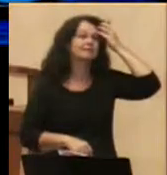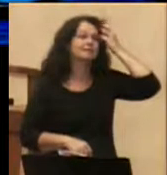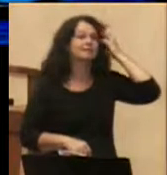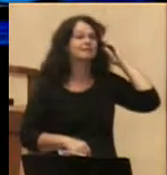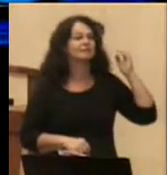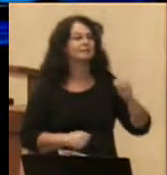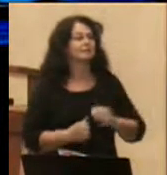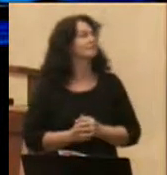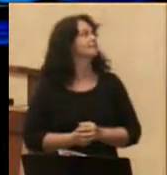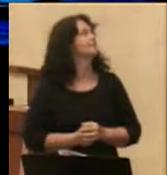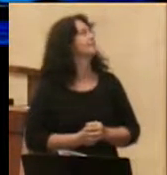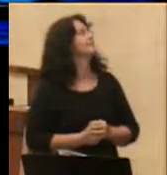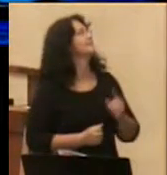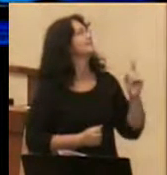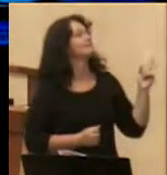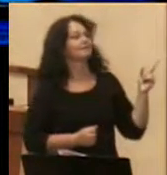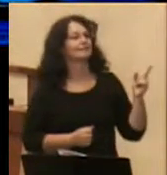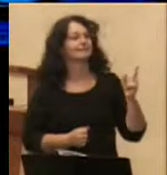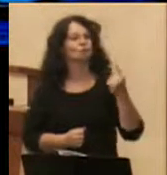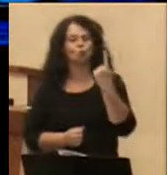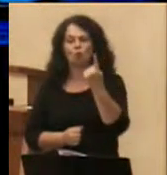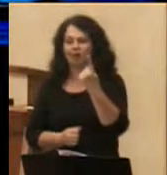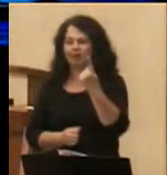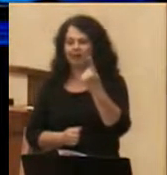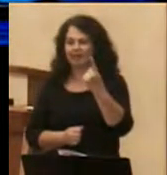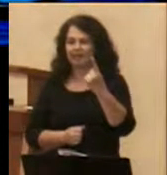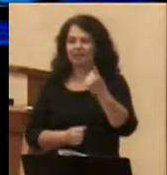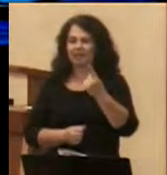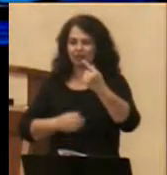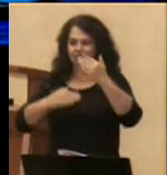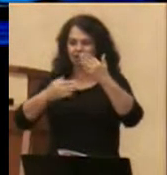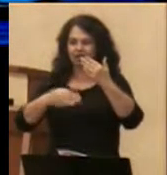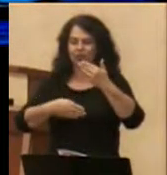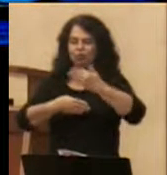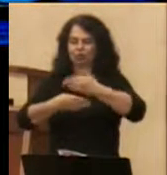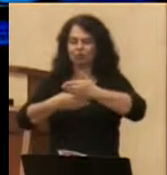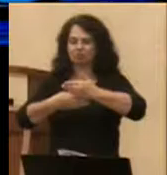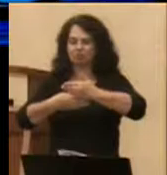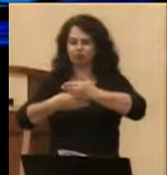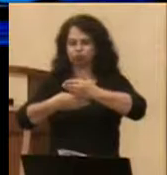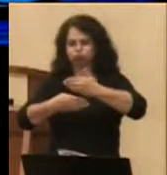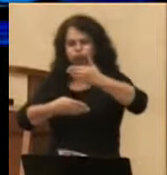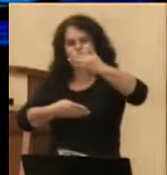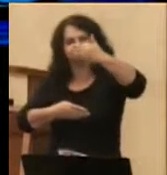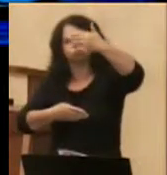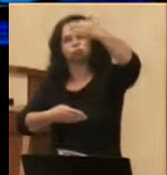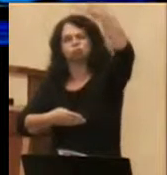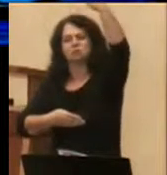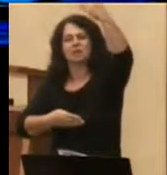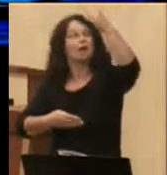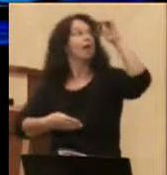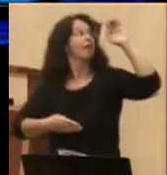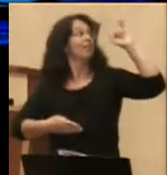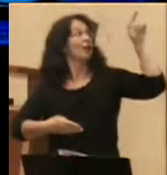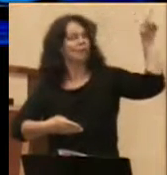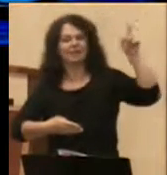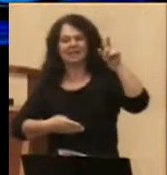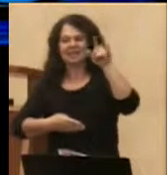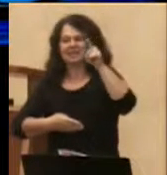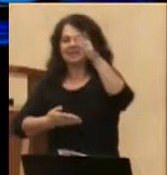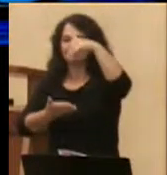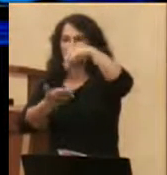cross that is right in the middle of the stained glass, a plaster cross that is outlined